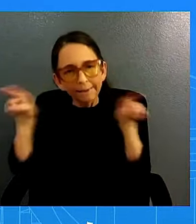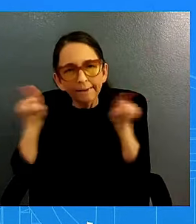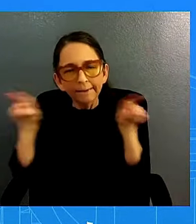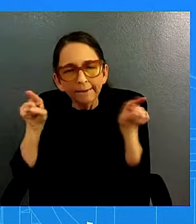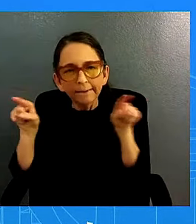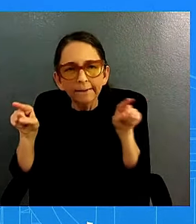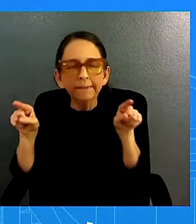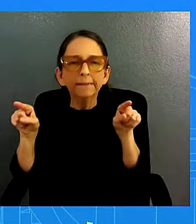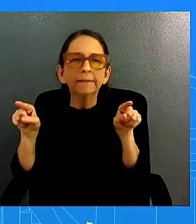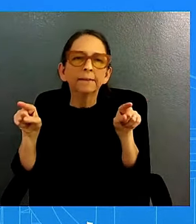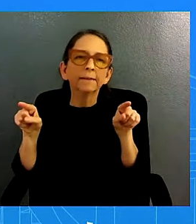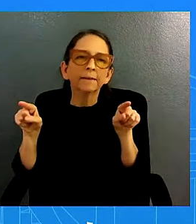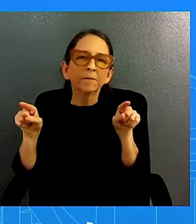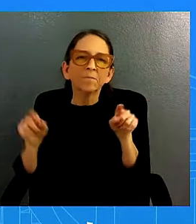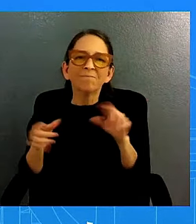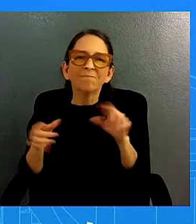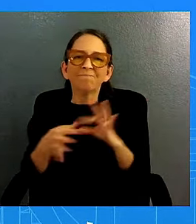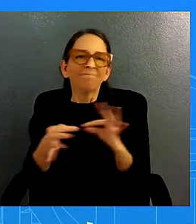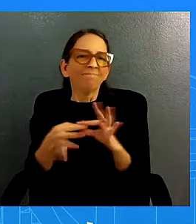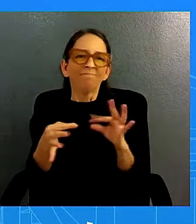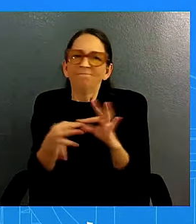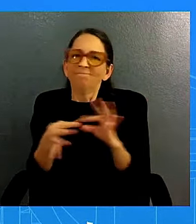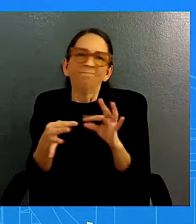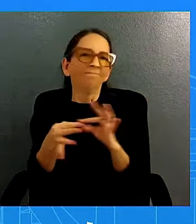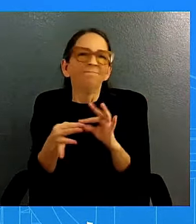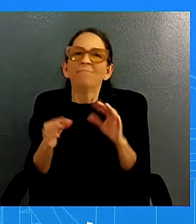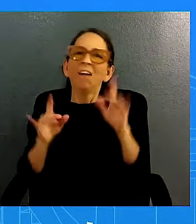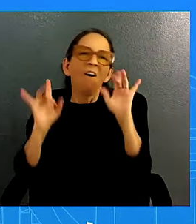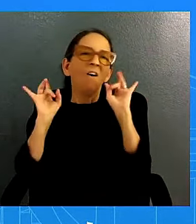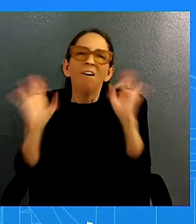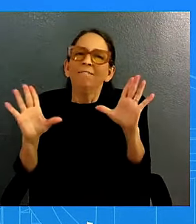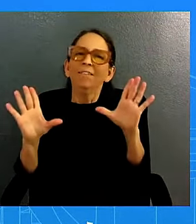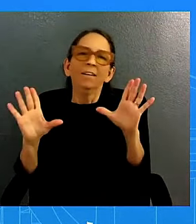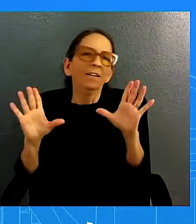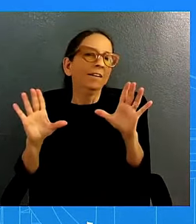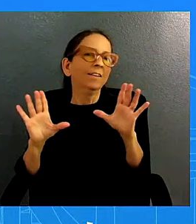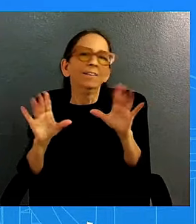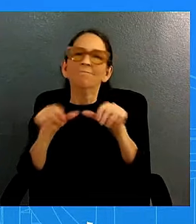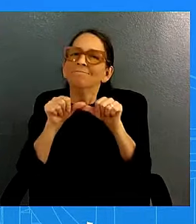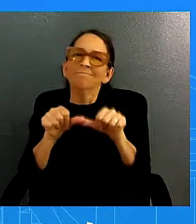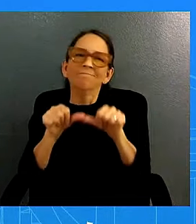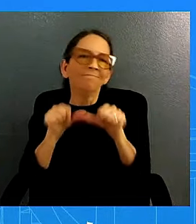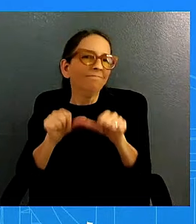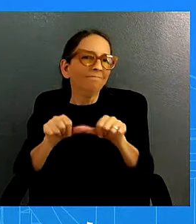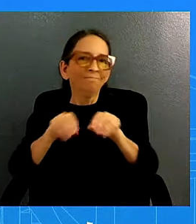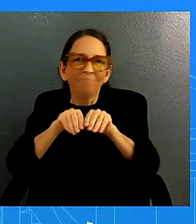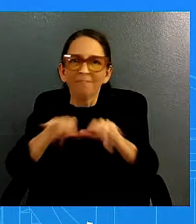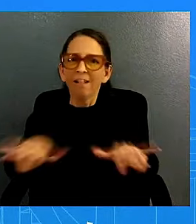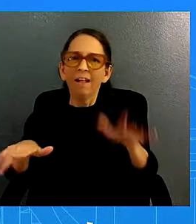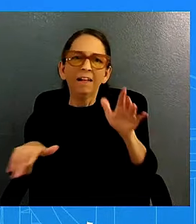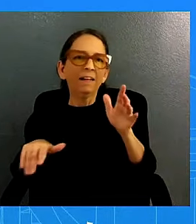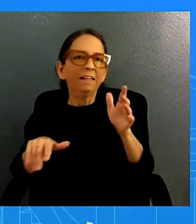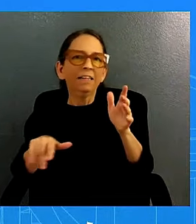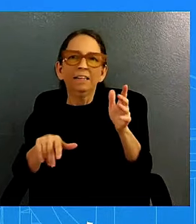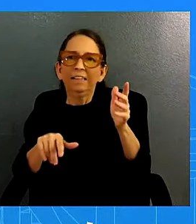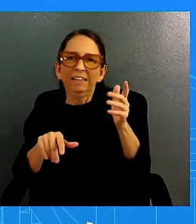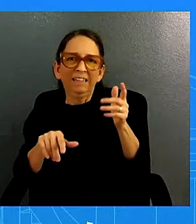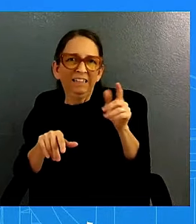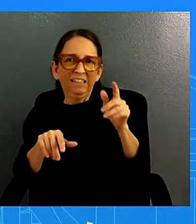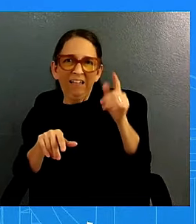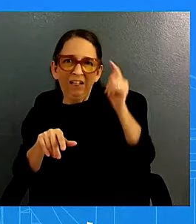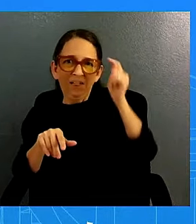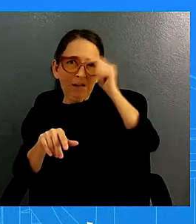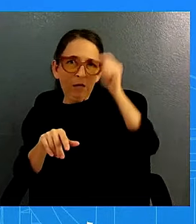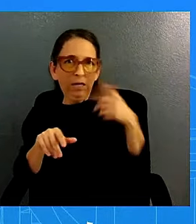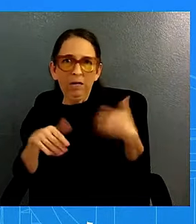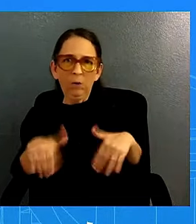shameful to continue to spread this type of conspiracy theory it has been uh debunked by the mayor of springfield by